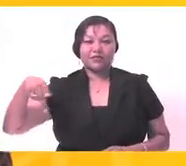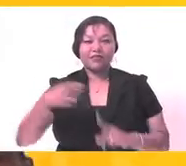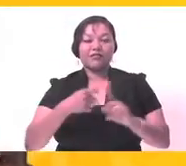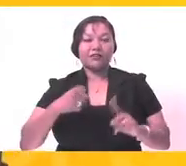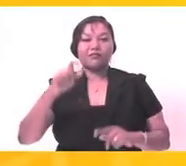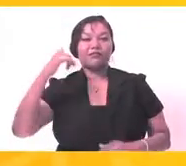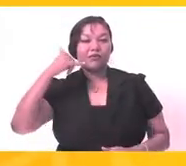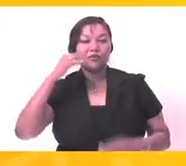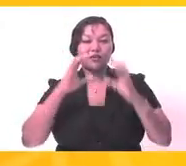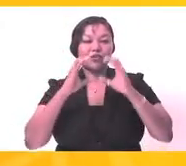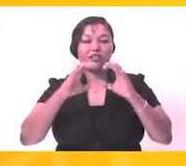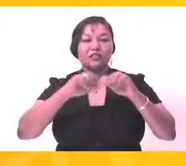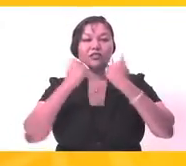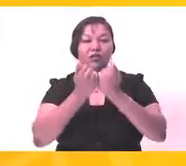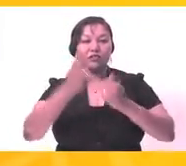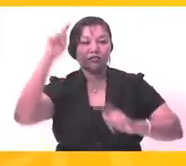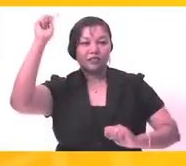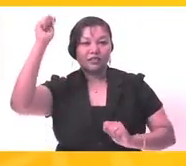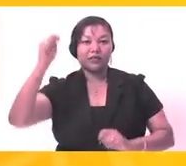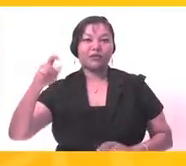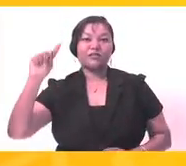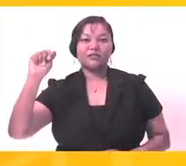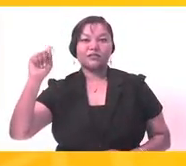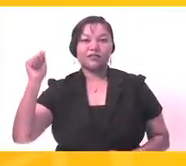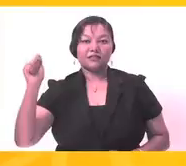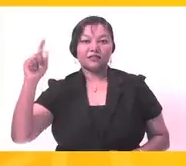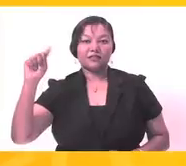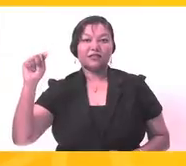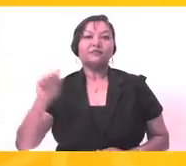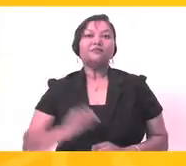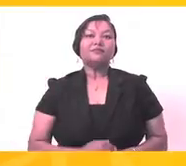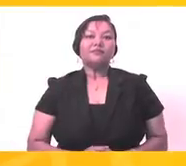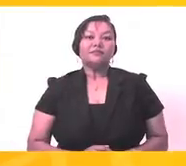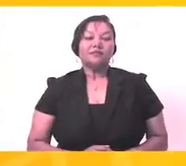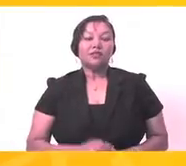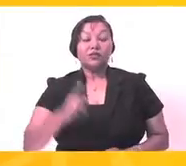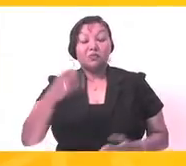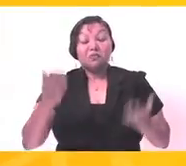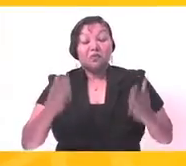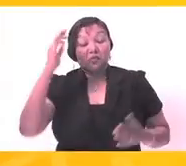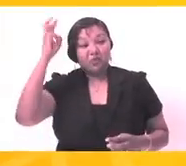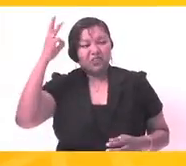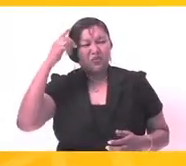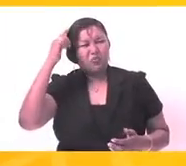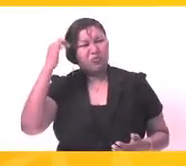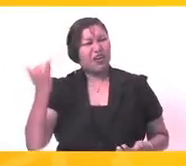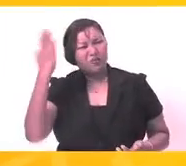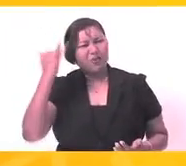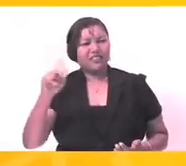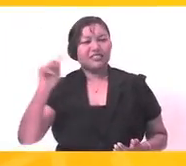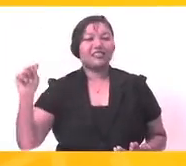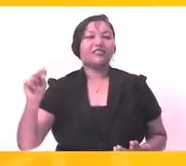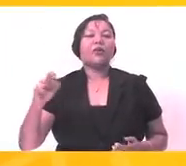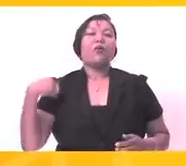Prescott, Executive Officer of PPME at the Telecommunications Authority of Trinidad and Tobago, or TAT. You probably wonder what TAT does.